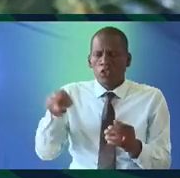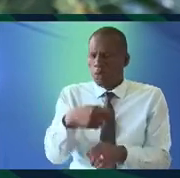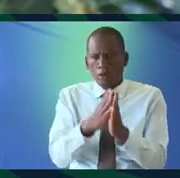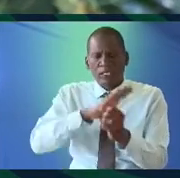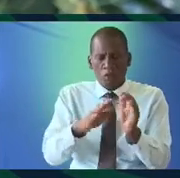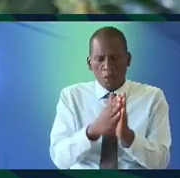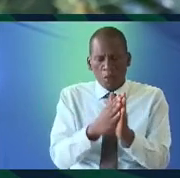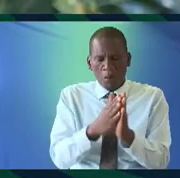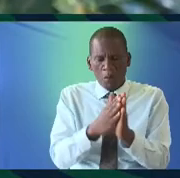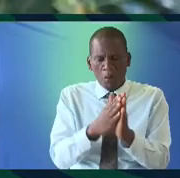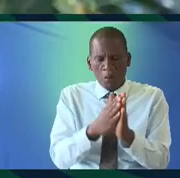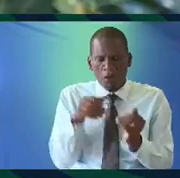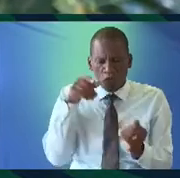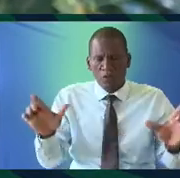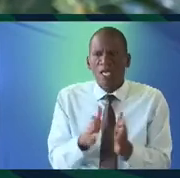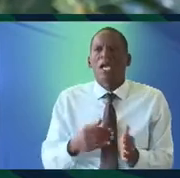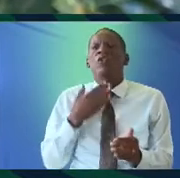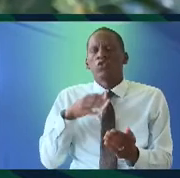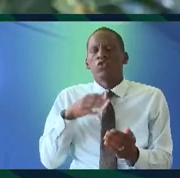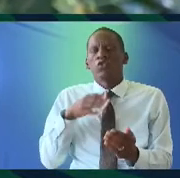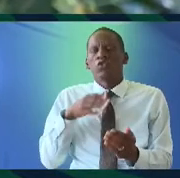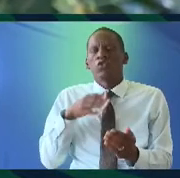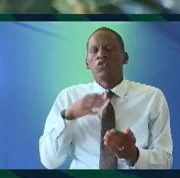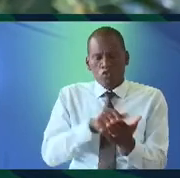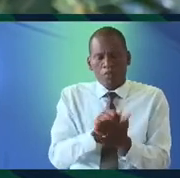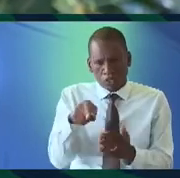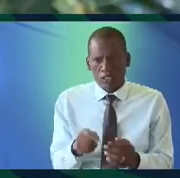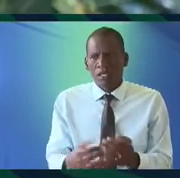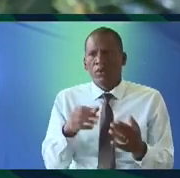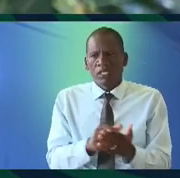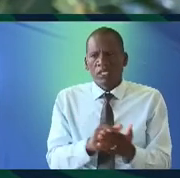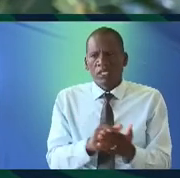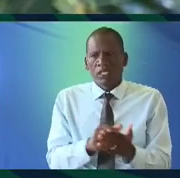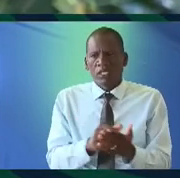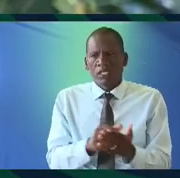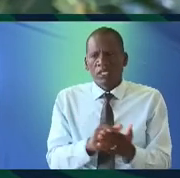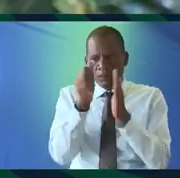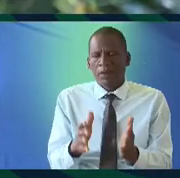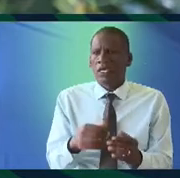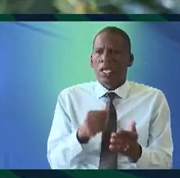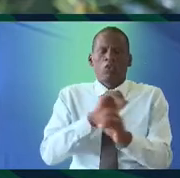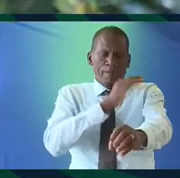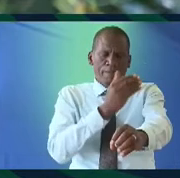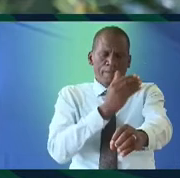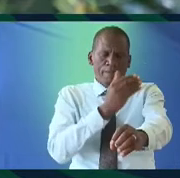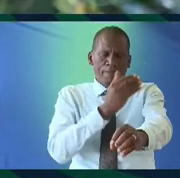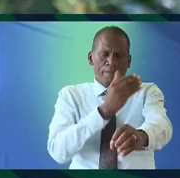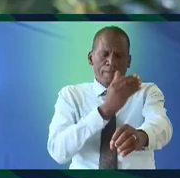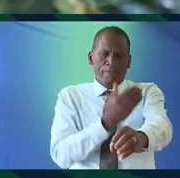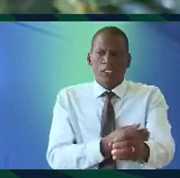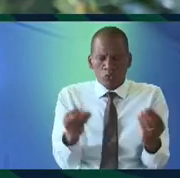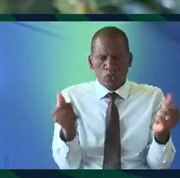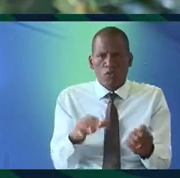book this curriculum book for this language and I want you to publish it is publishers who do not have the capacity